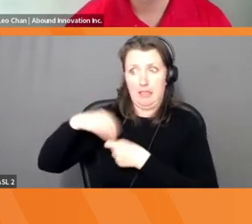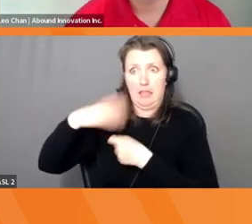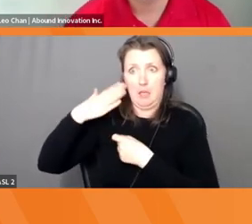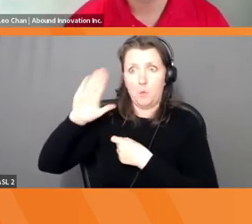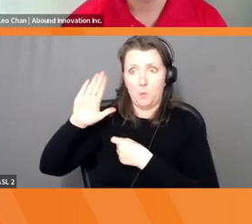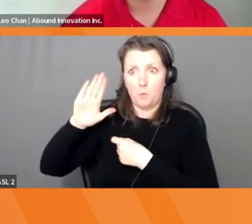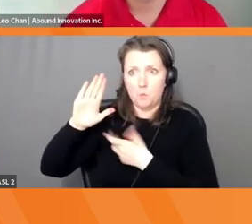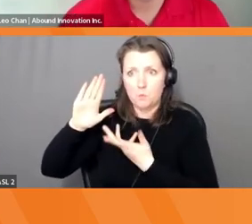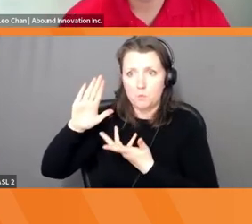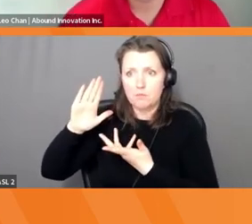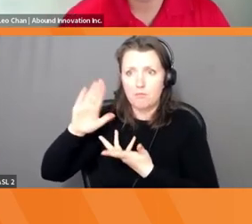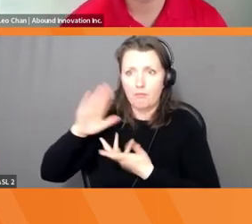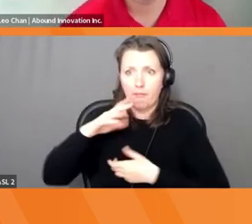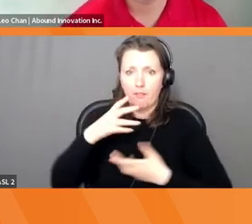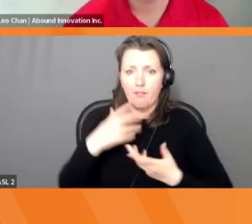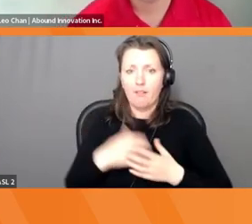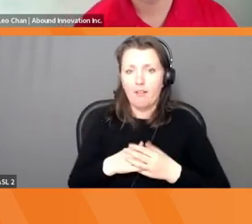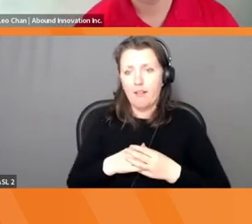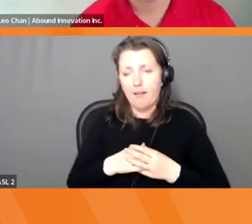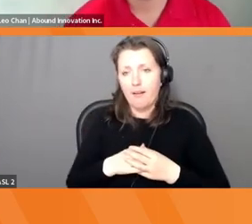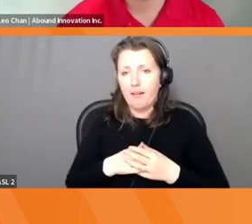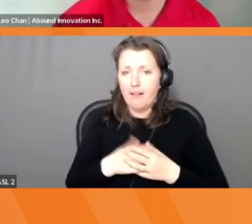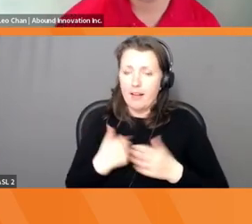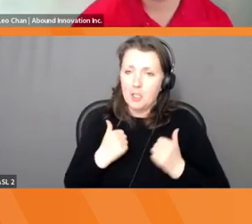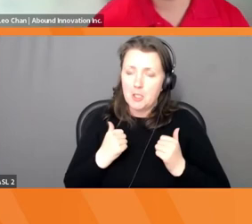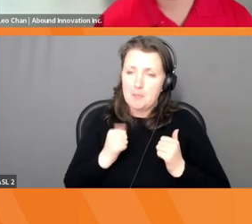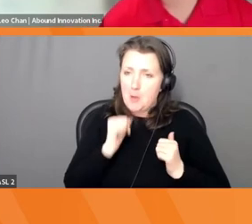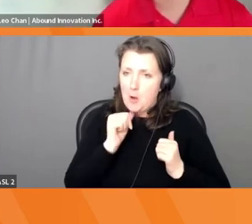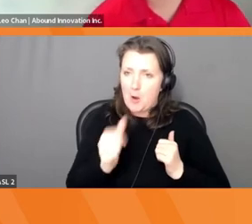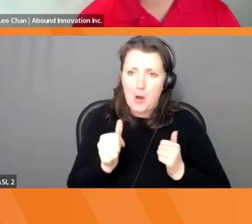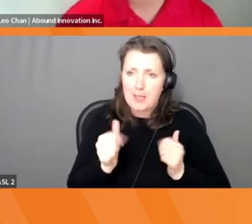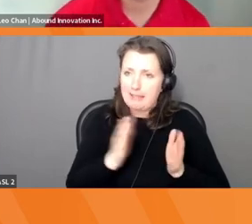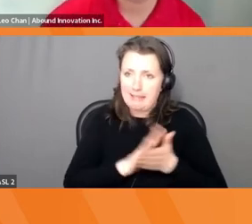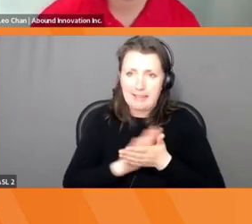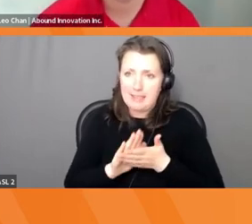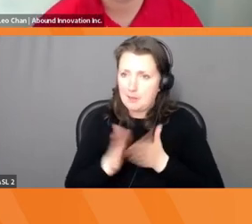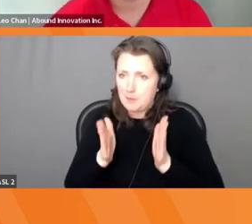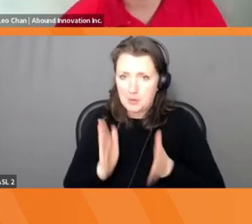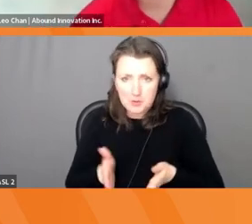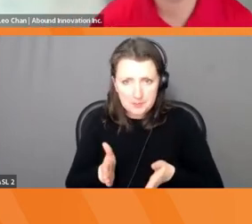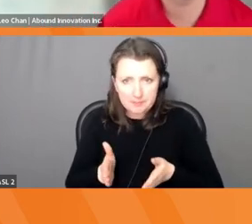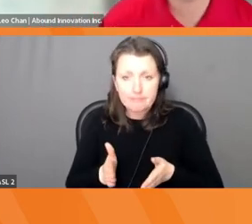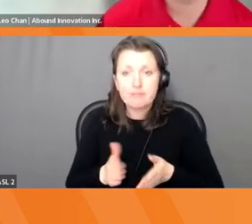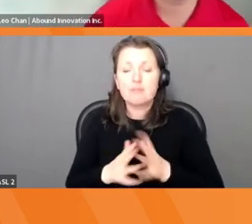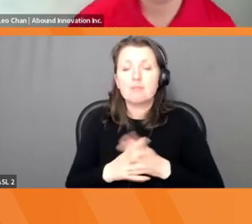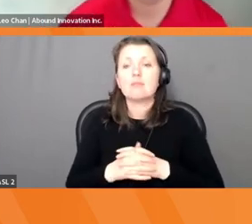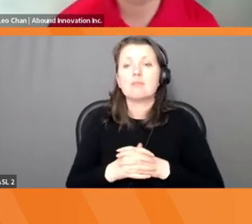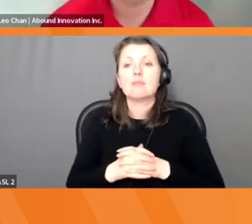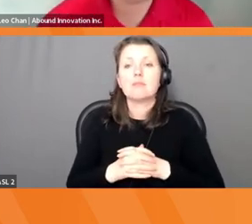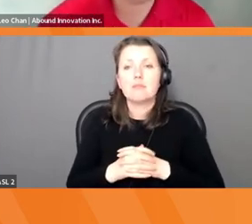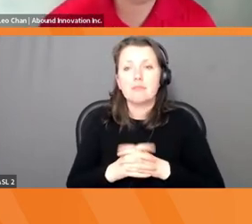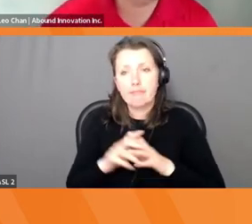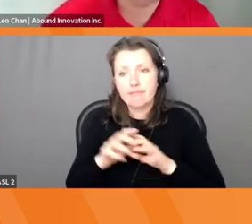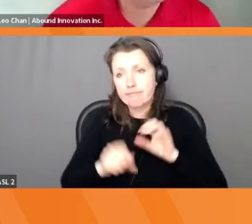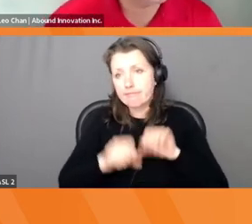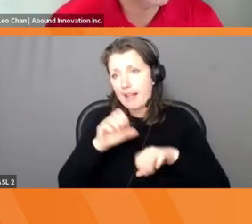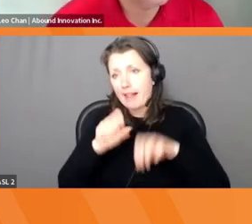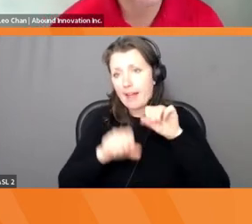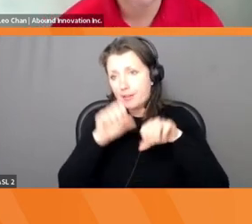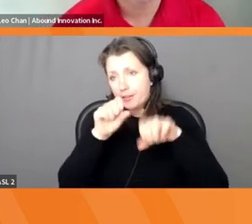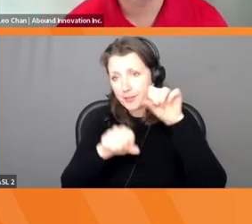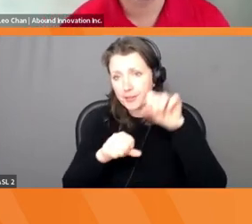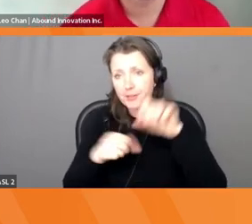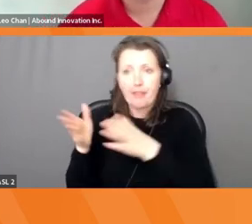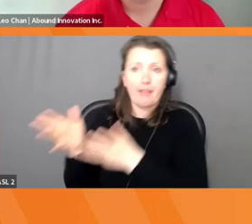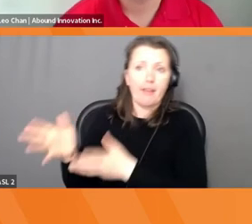much. Uh, and so I do my best. Uh, maybe the ladder is there in the garbage bags in front of my workout stuff. Cause I want to work out, but maybe I don't really want